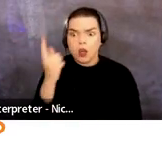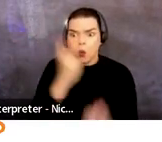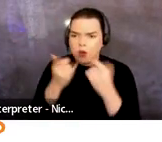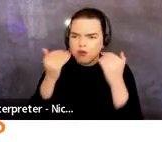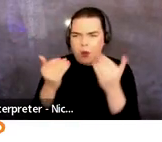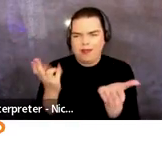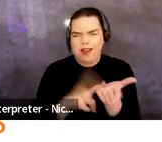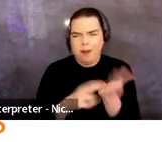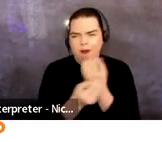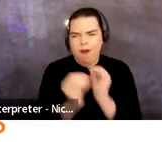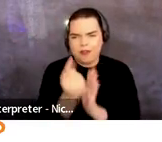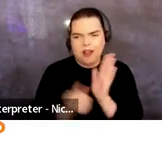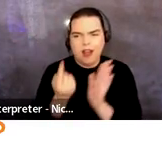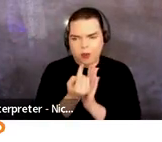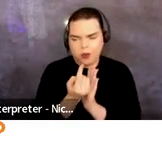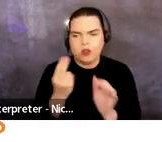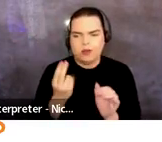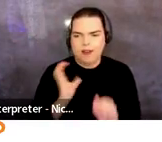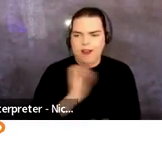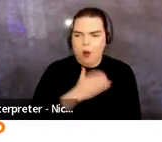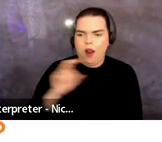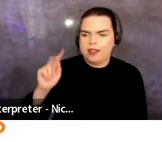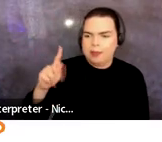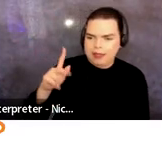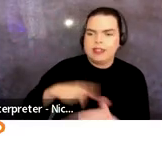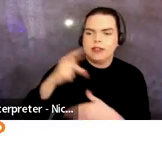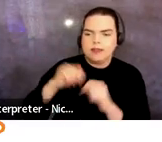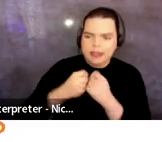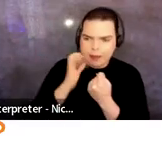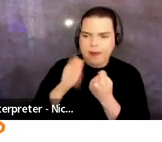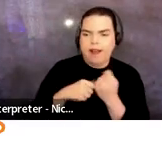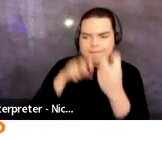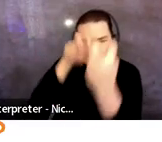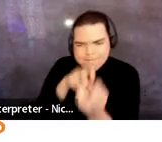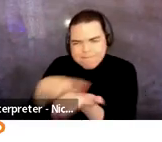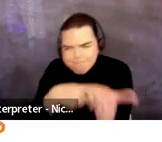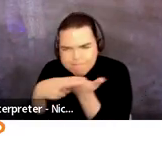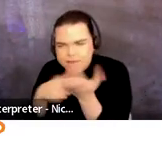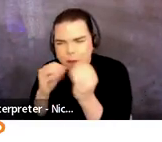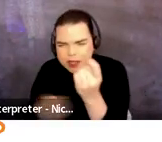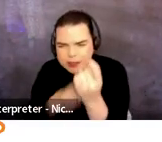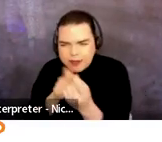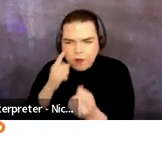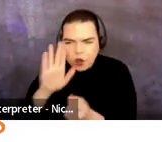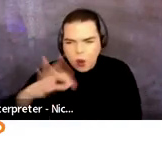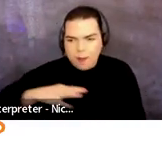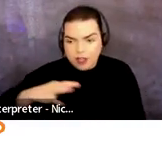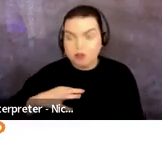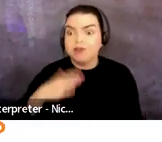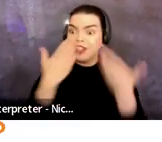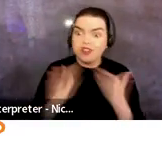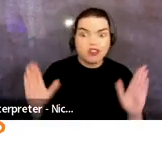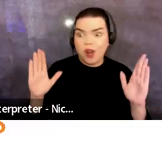hours session with the NTP team so we can discuss the specifics of your application. As a general rule of thumb,